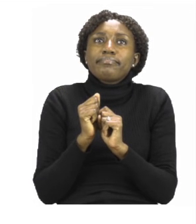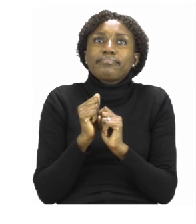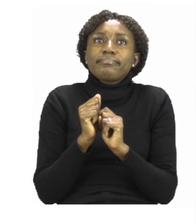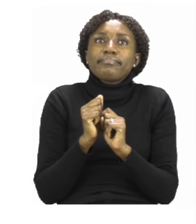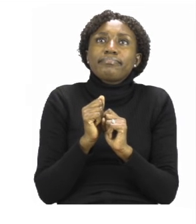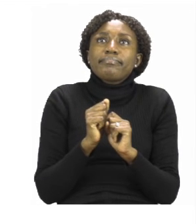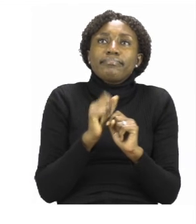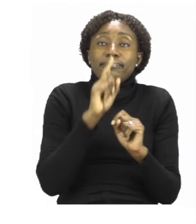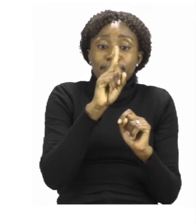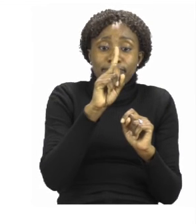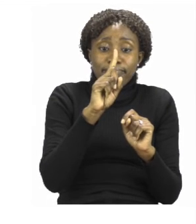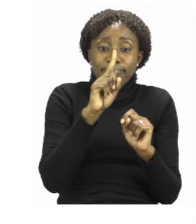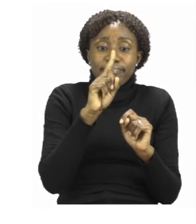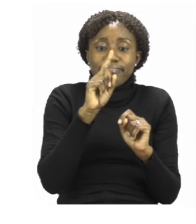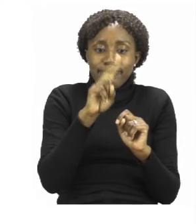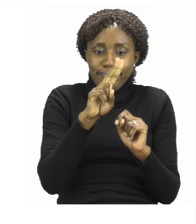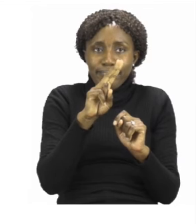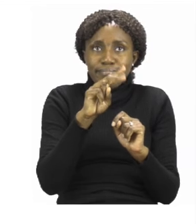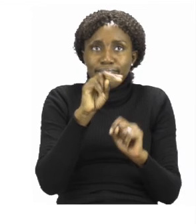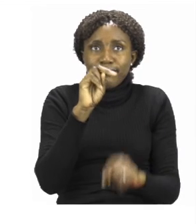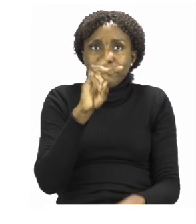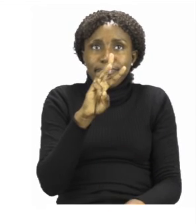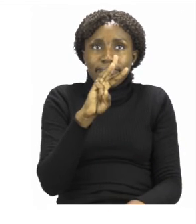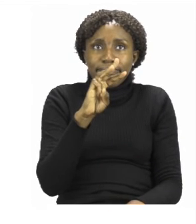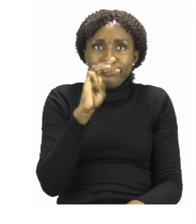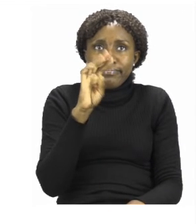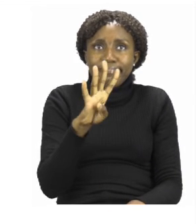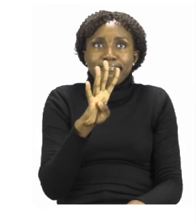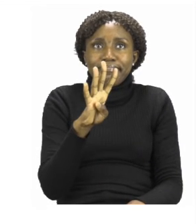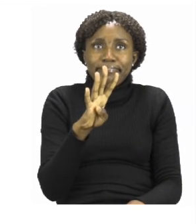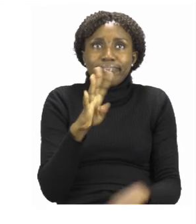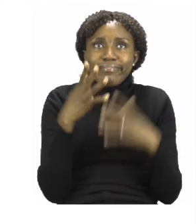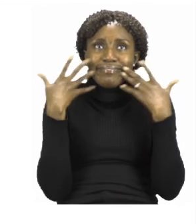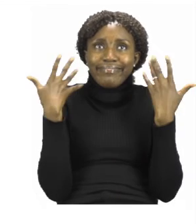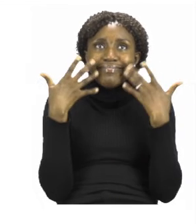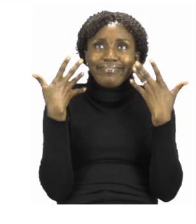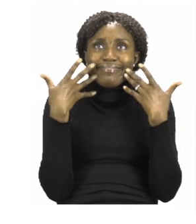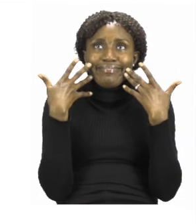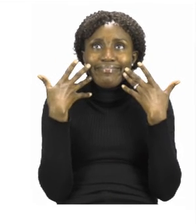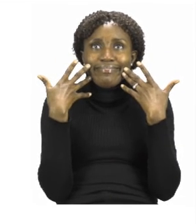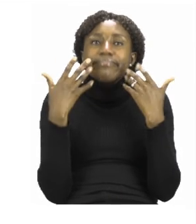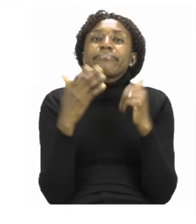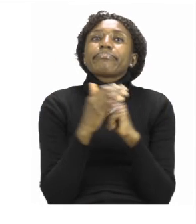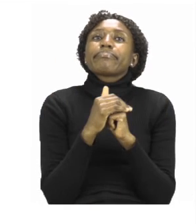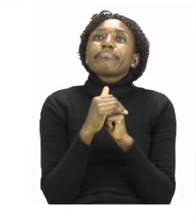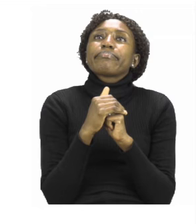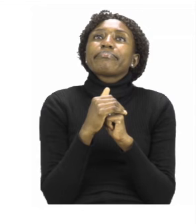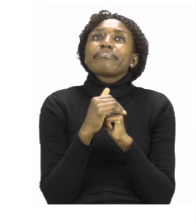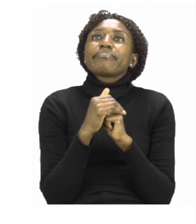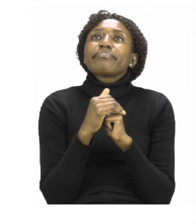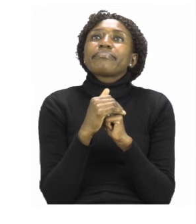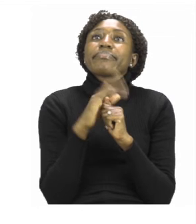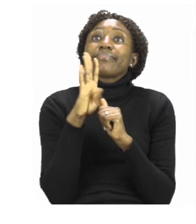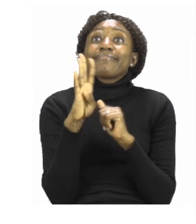One, two, three, four. There we go. We have counted